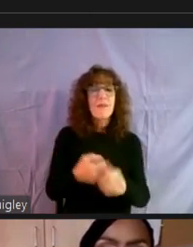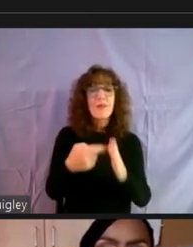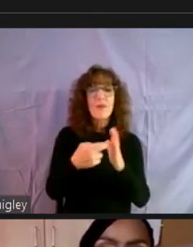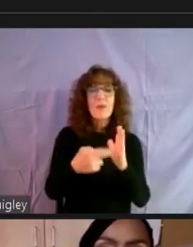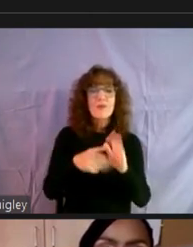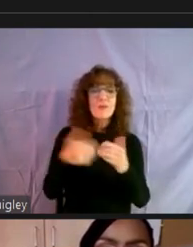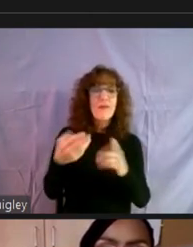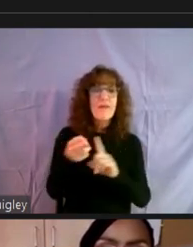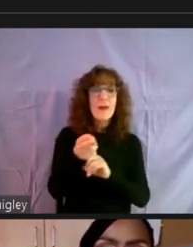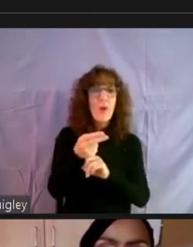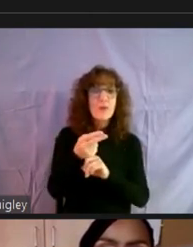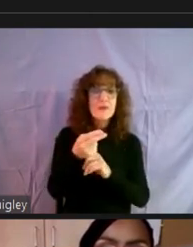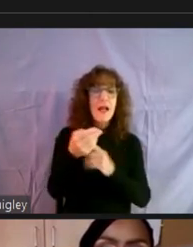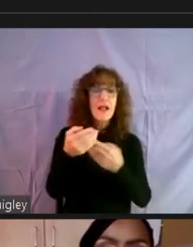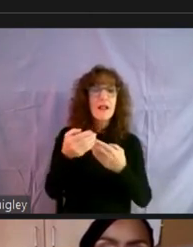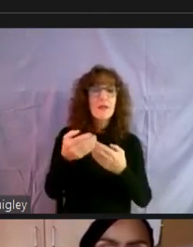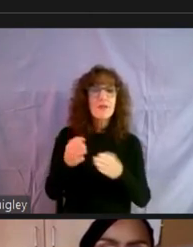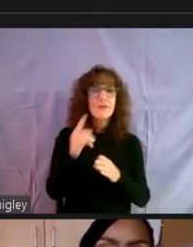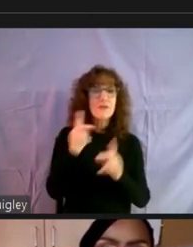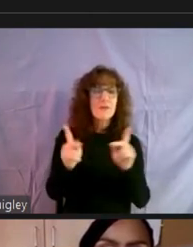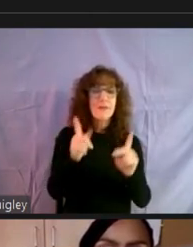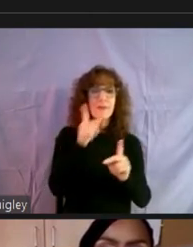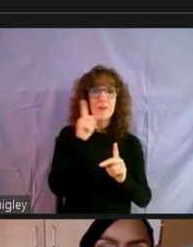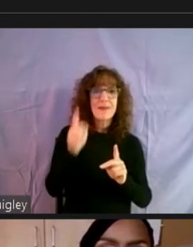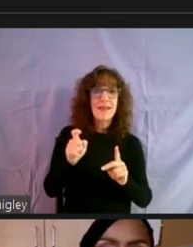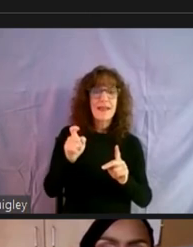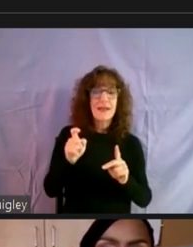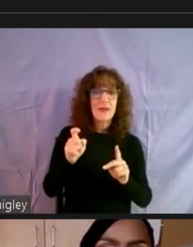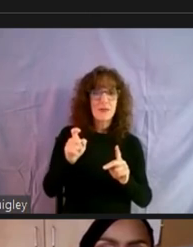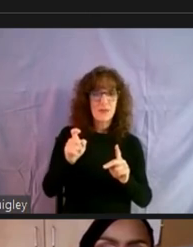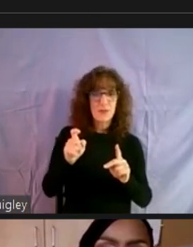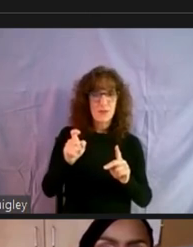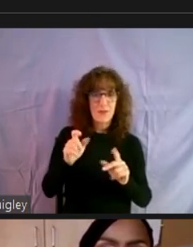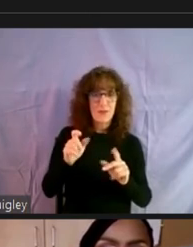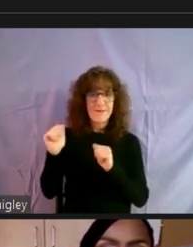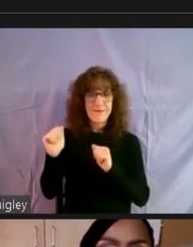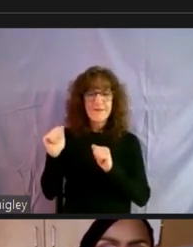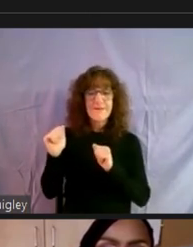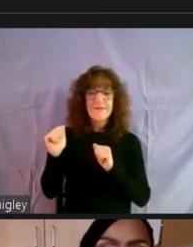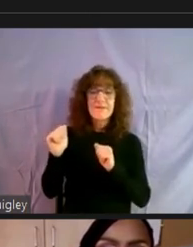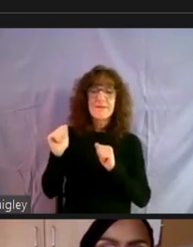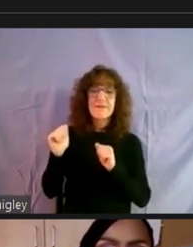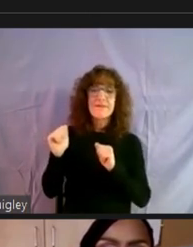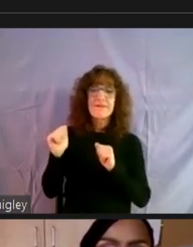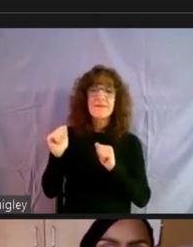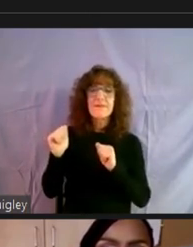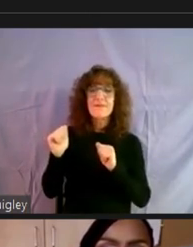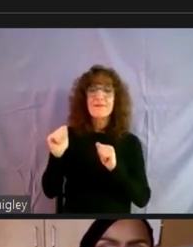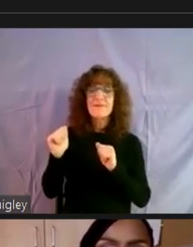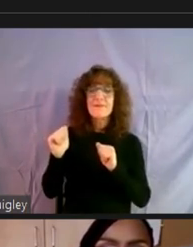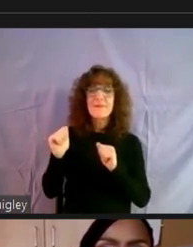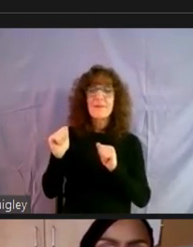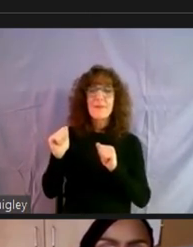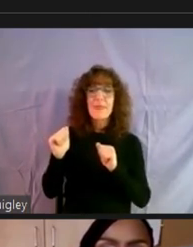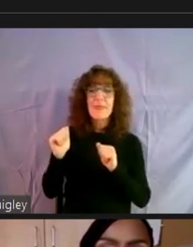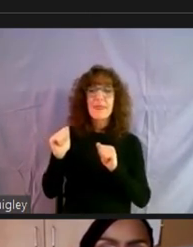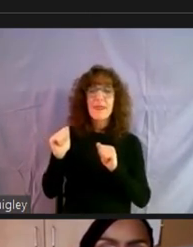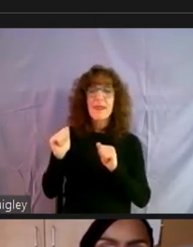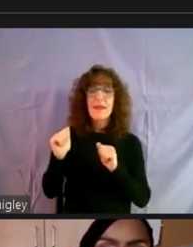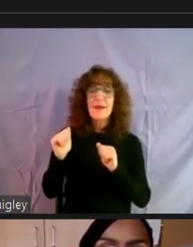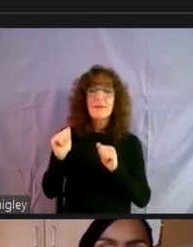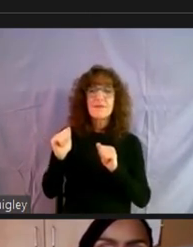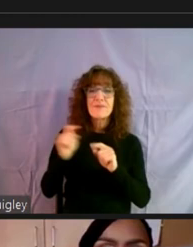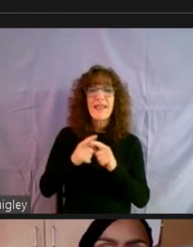hotel rooms for, for people who needed to get out of a couple of places. And, and, um, but, um,